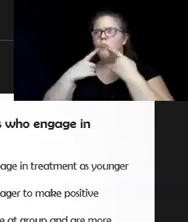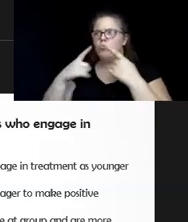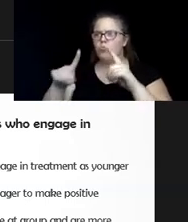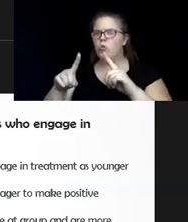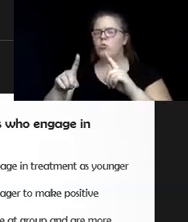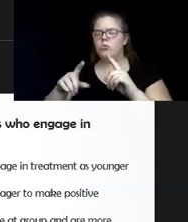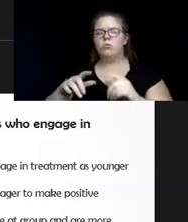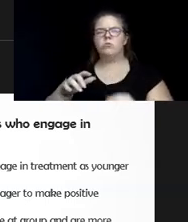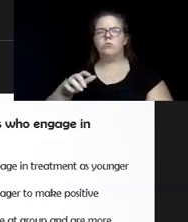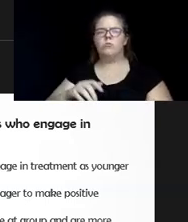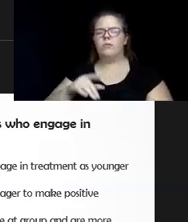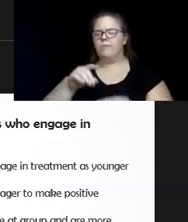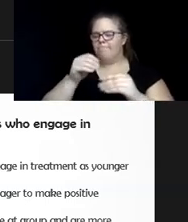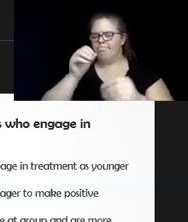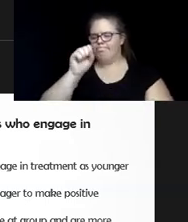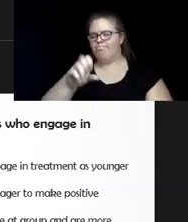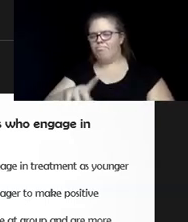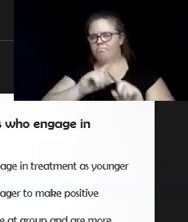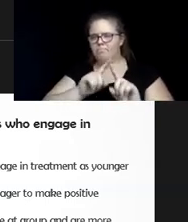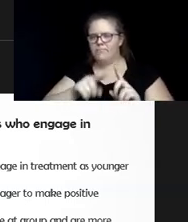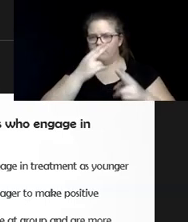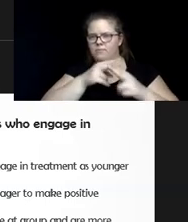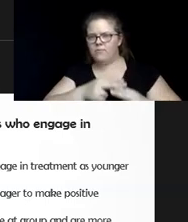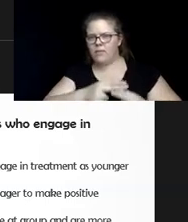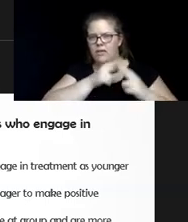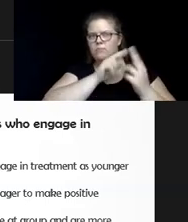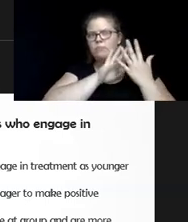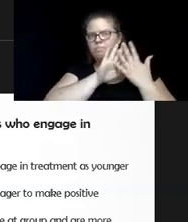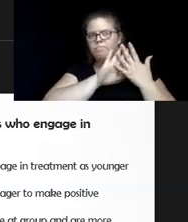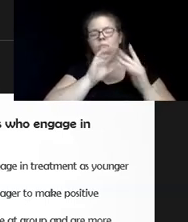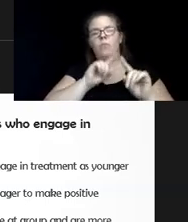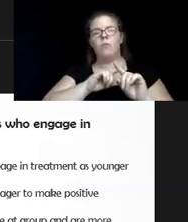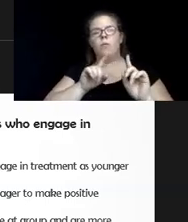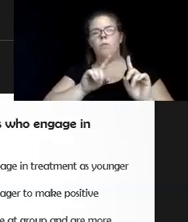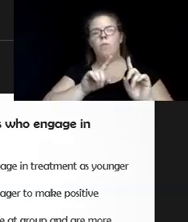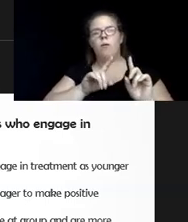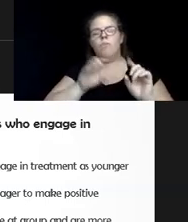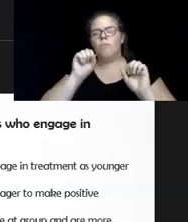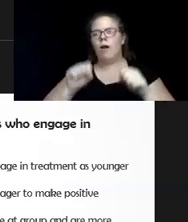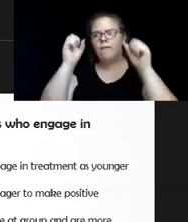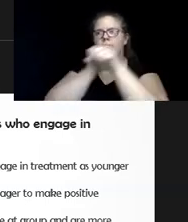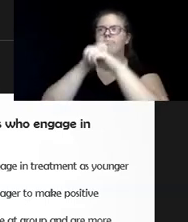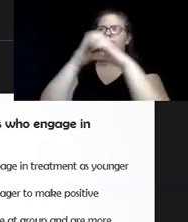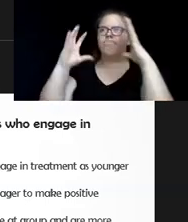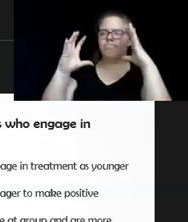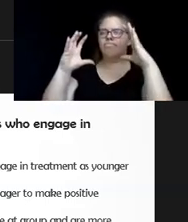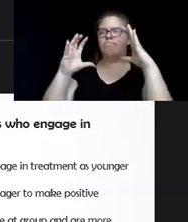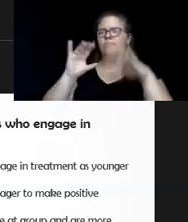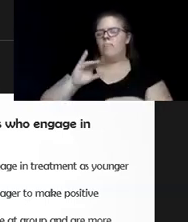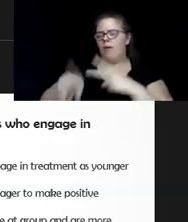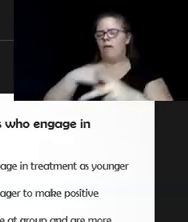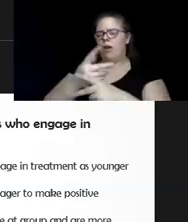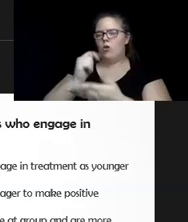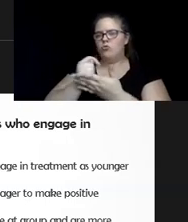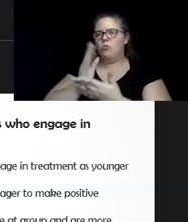talking about camprosate, less likely disulfuron. I can imagine that that kind of treatment can also work for